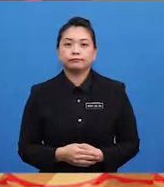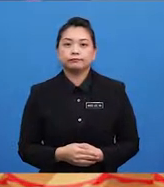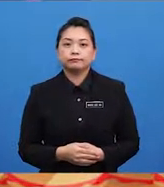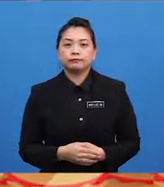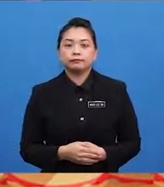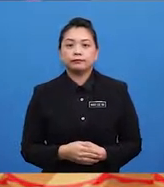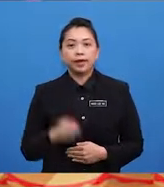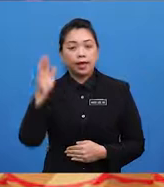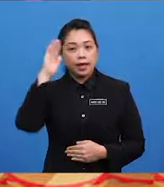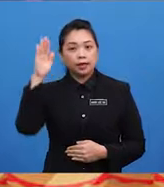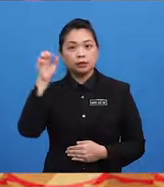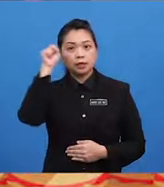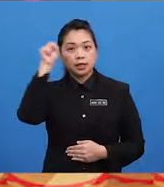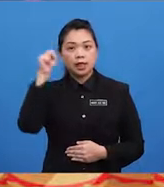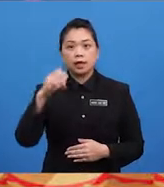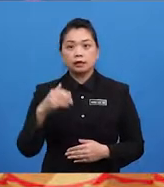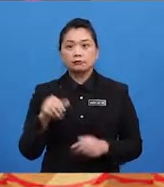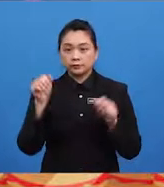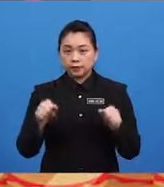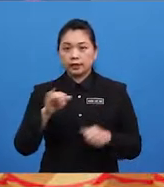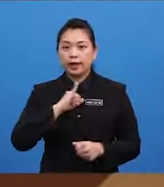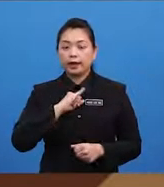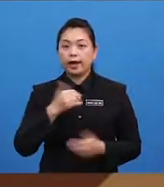Hello, sir. Can I help you?